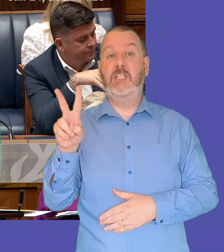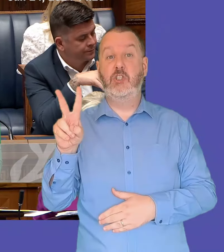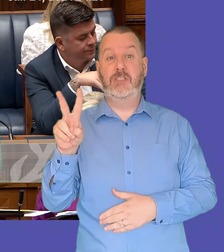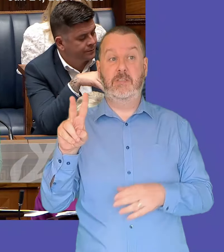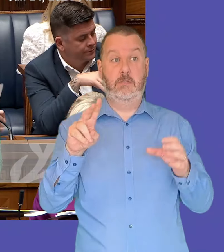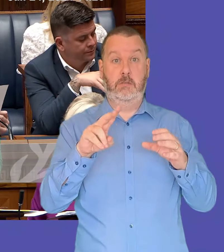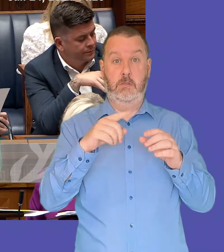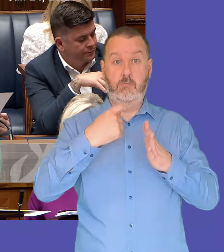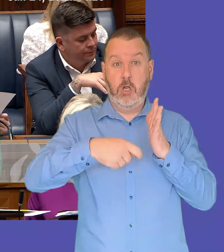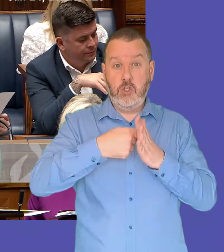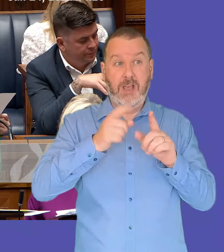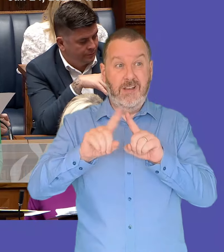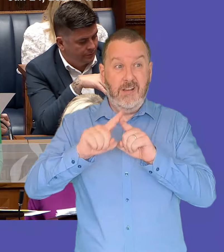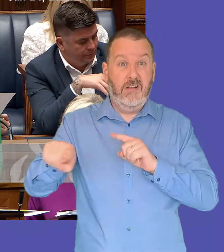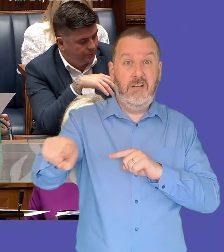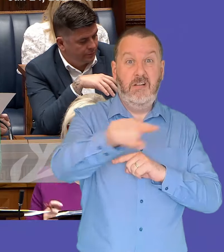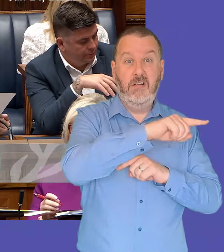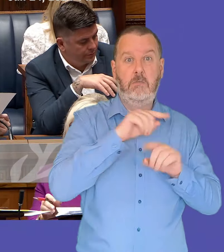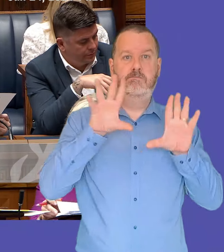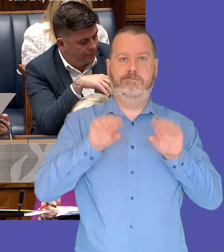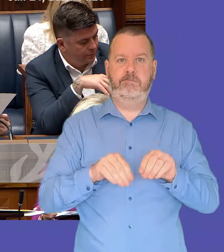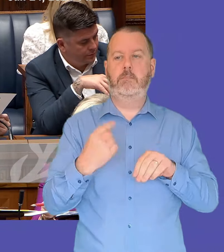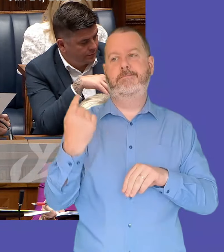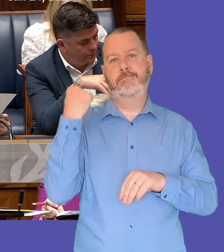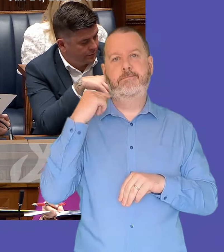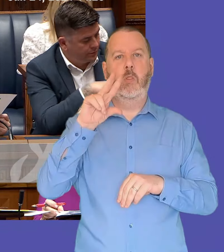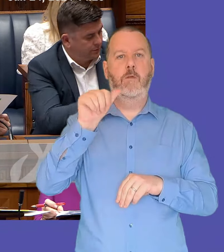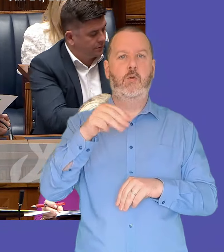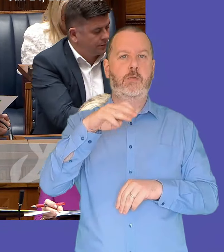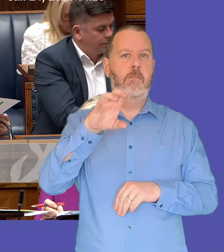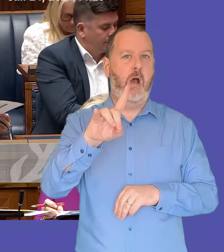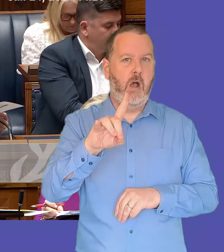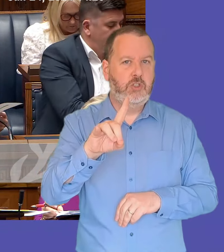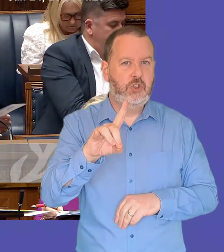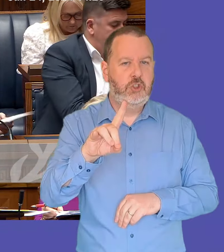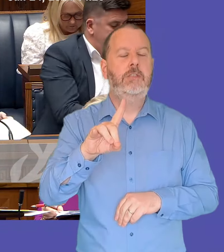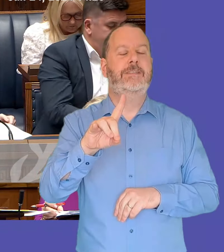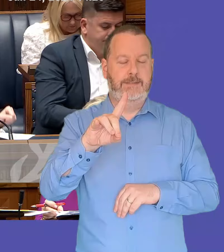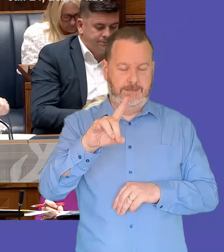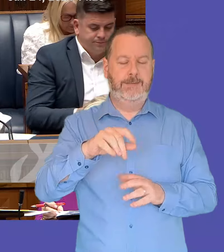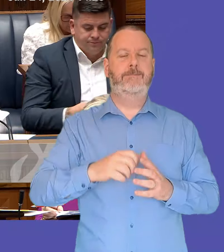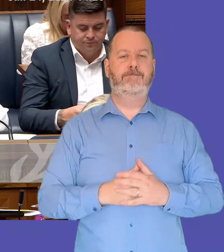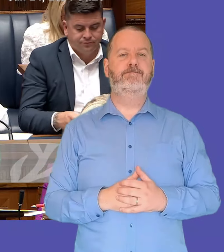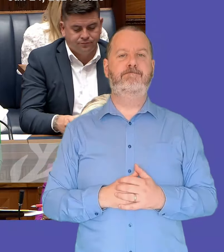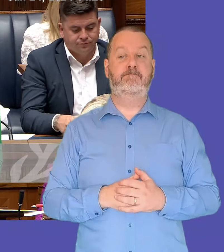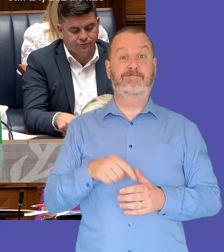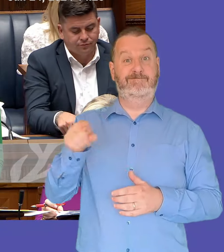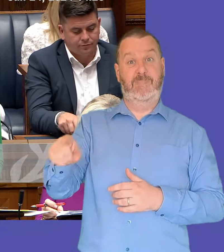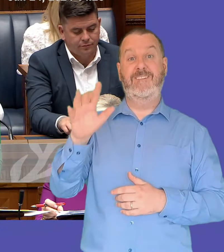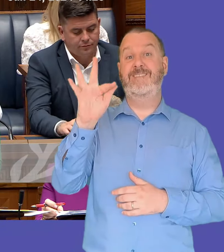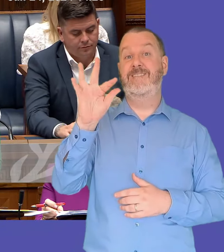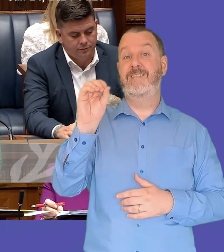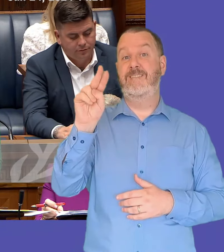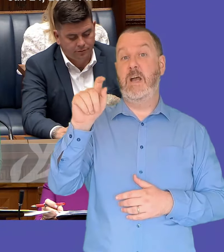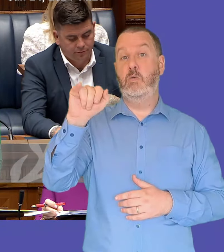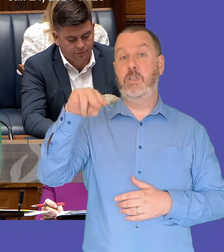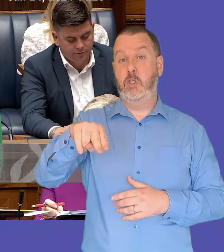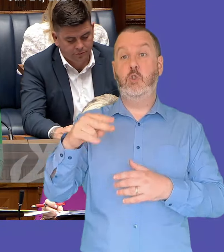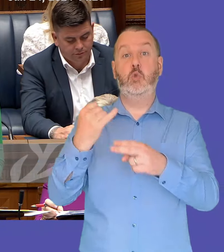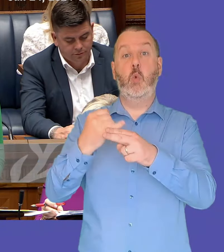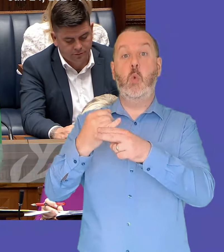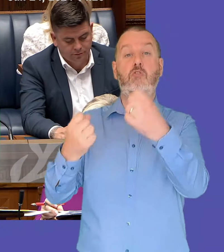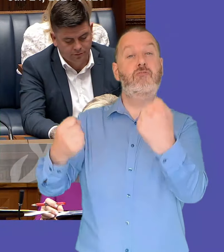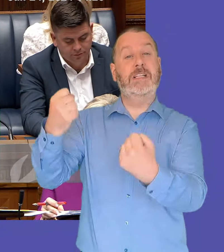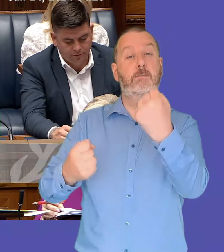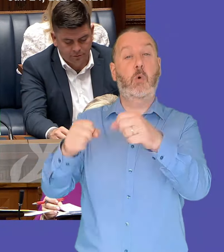and cross-cutting projects ceased on the 31st of march 2024 and funding for the the fountain school transport scheme was part of this